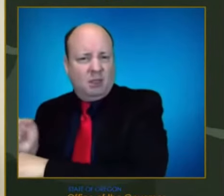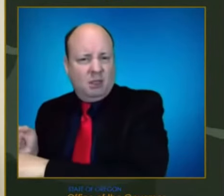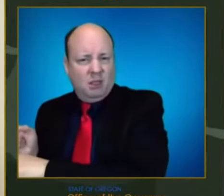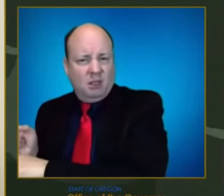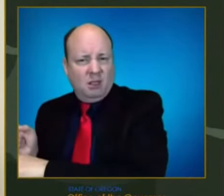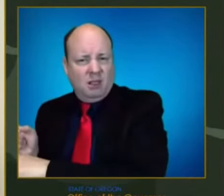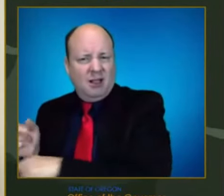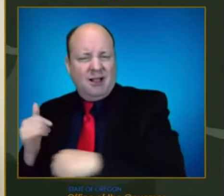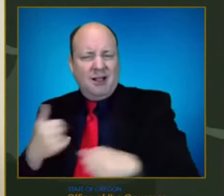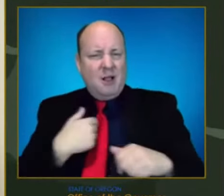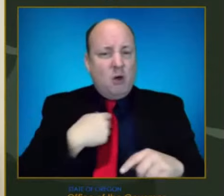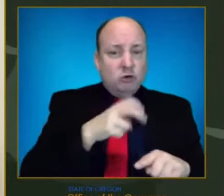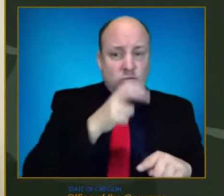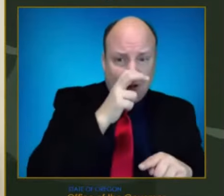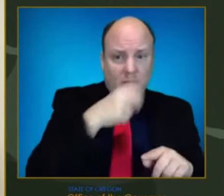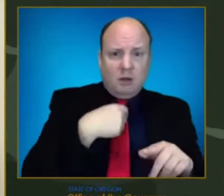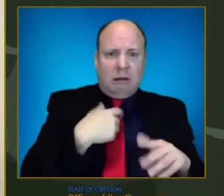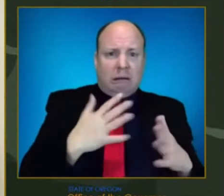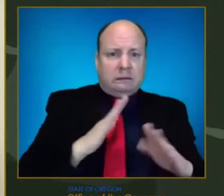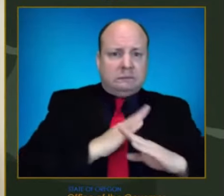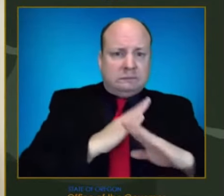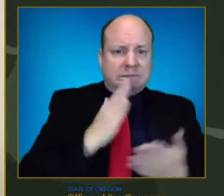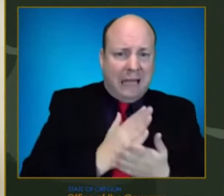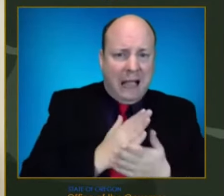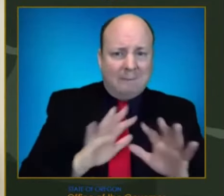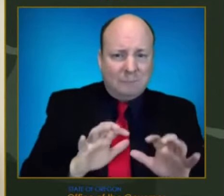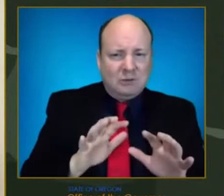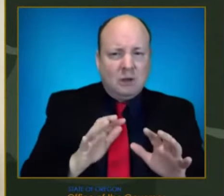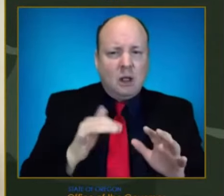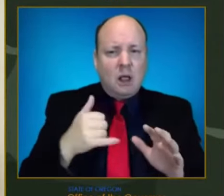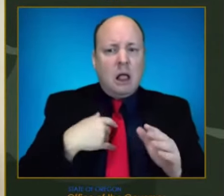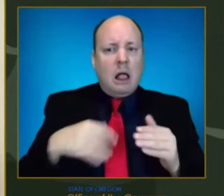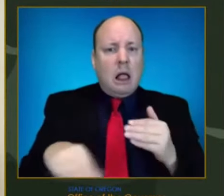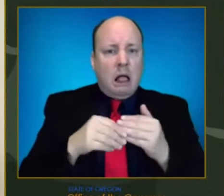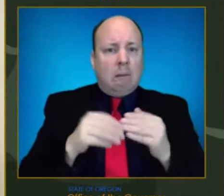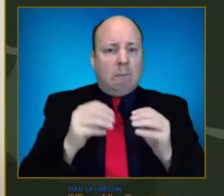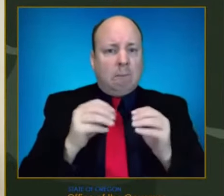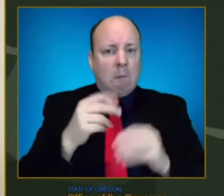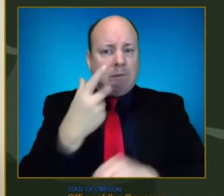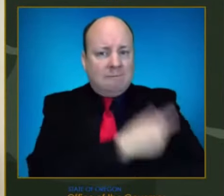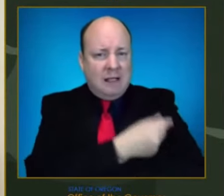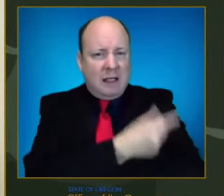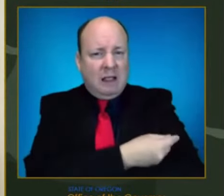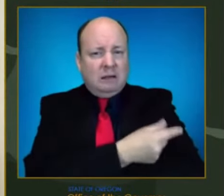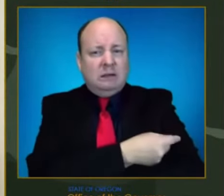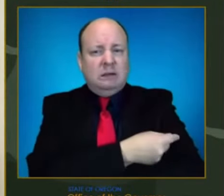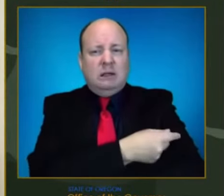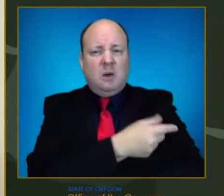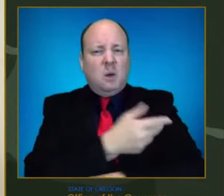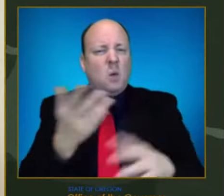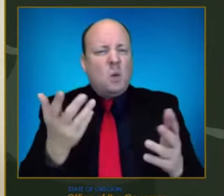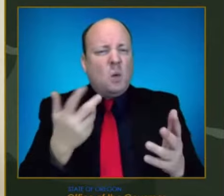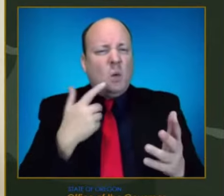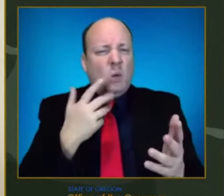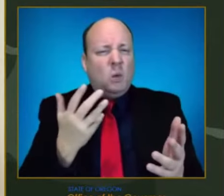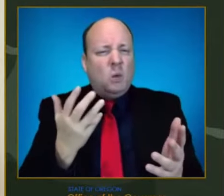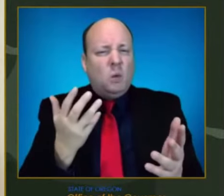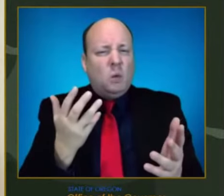additional, you know, vaccine mandates in particular settings or reinstating the outdoor